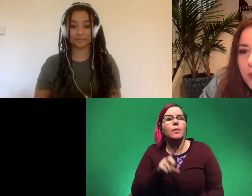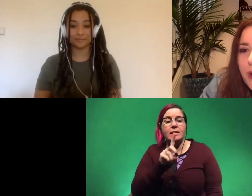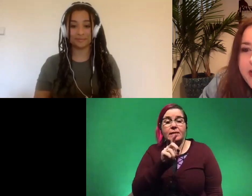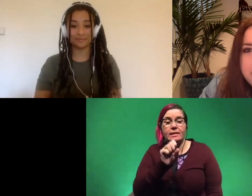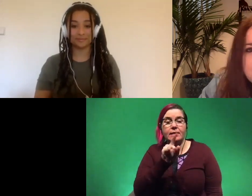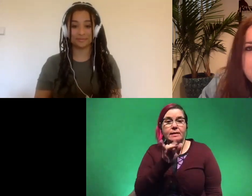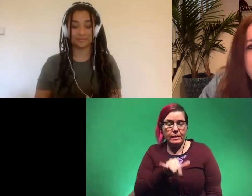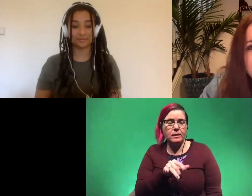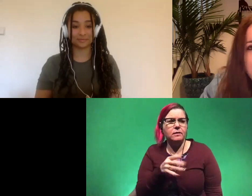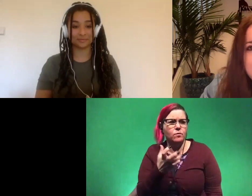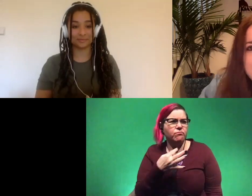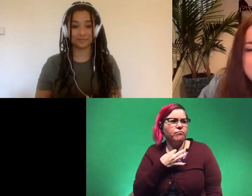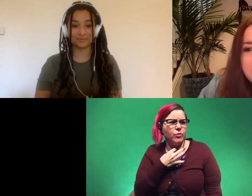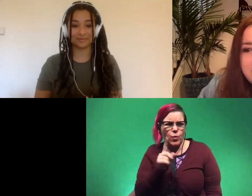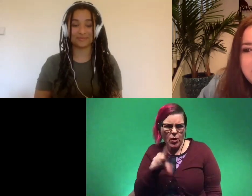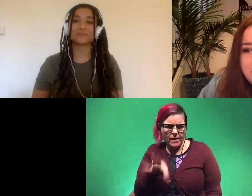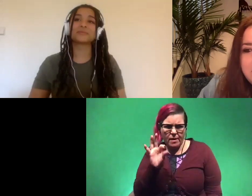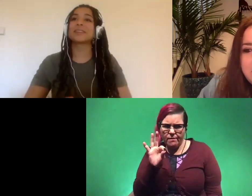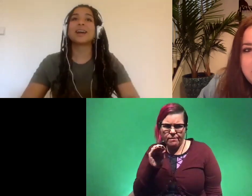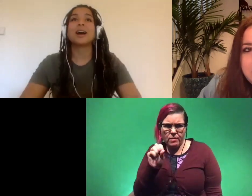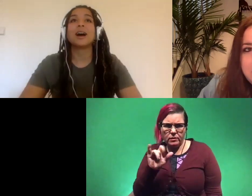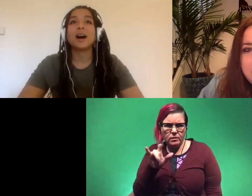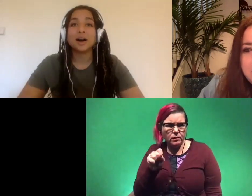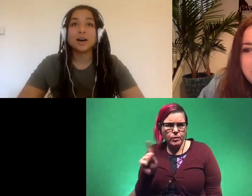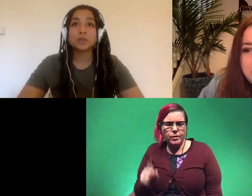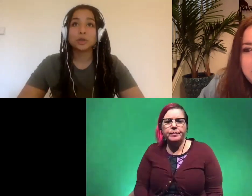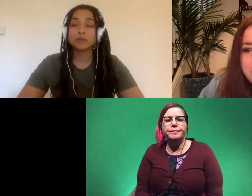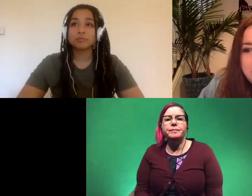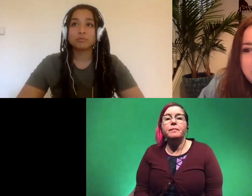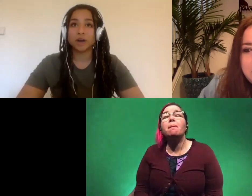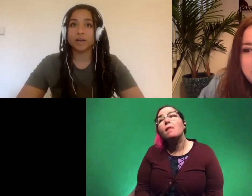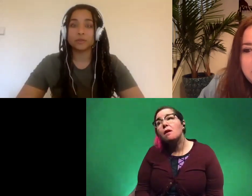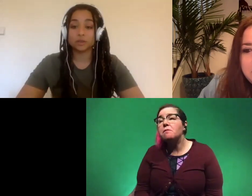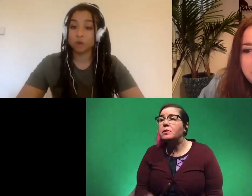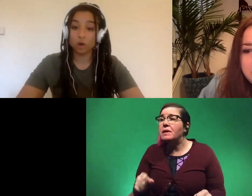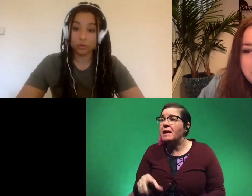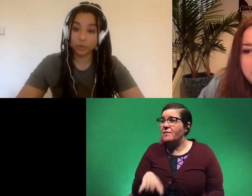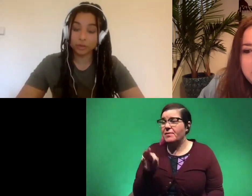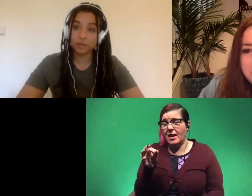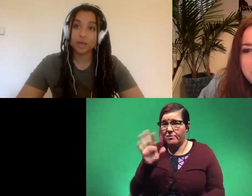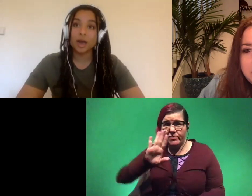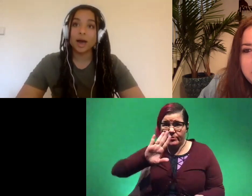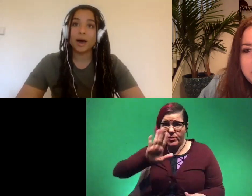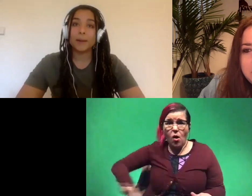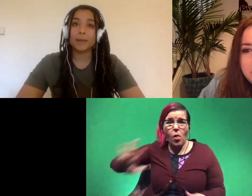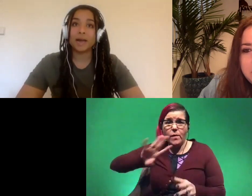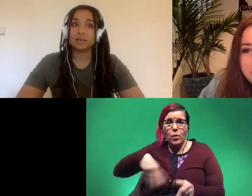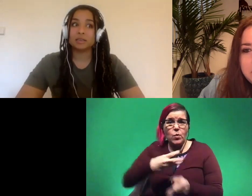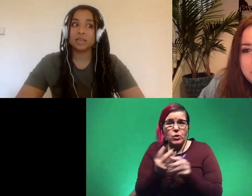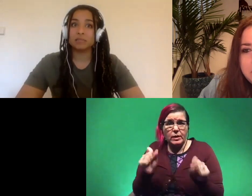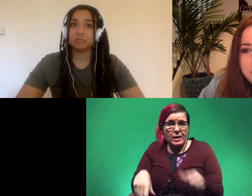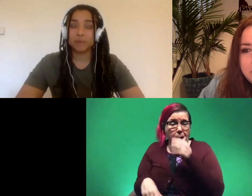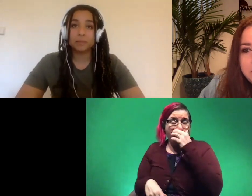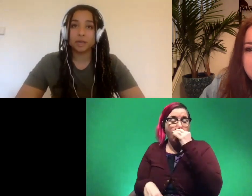to know where do you usually find fossils uh so you can find fossils all over the world um and